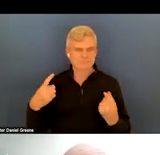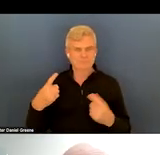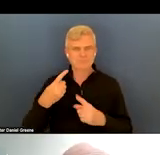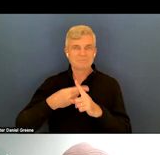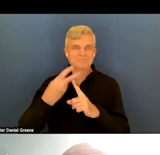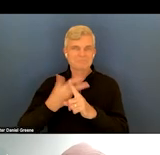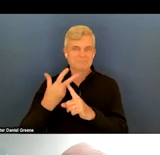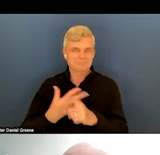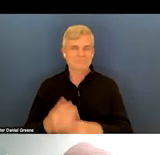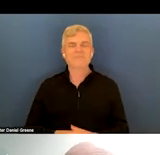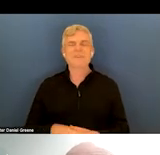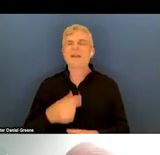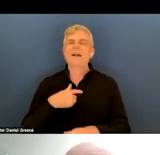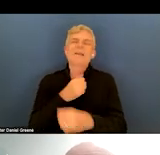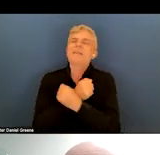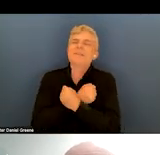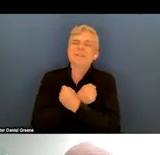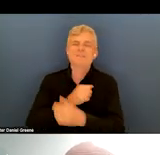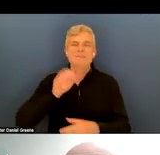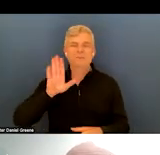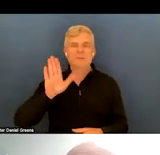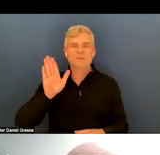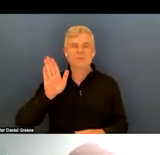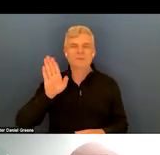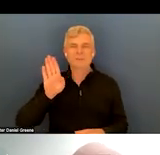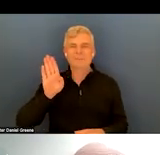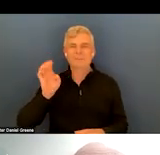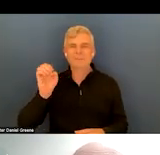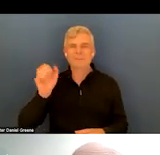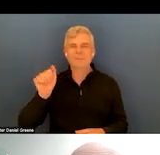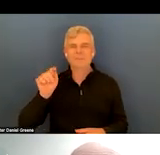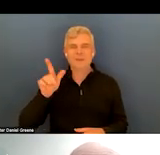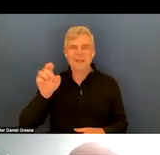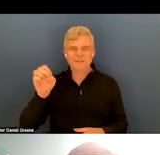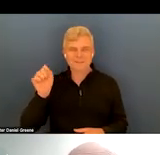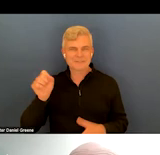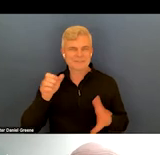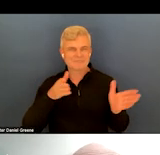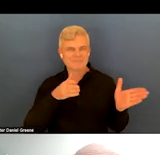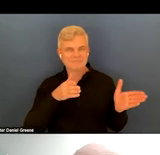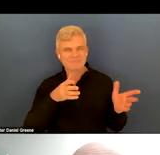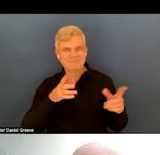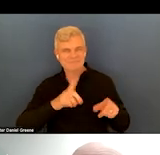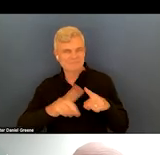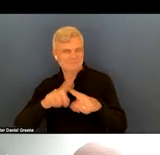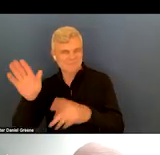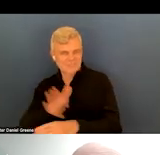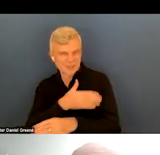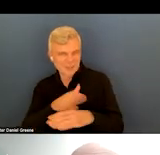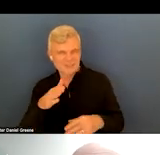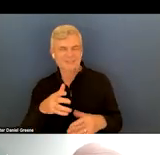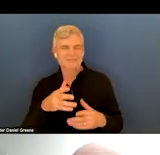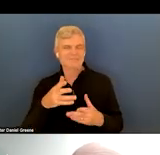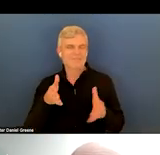way of providing information. I'm a big Beatles